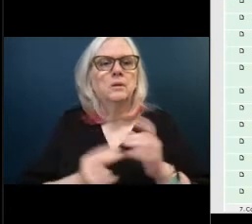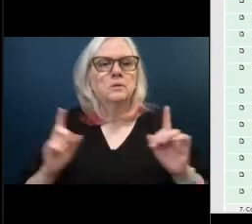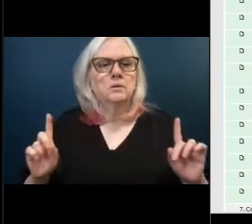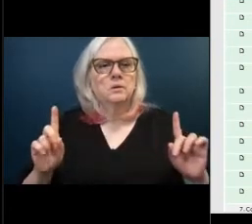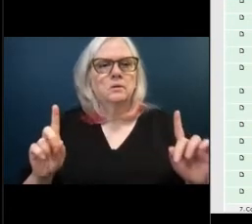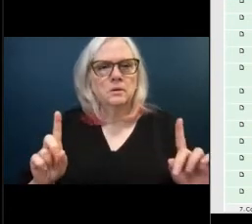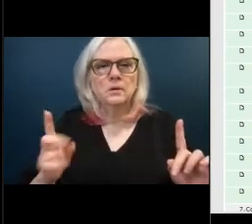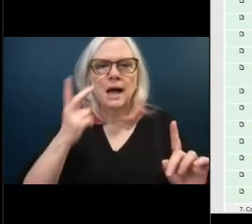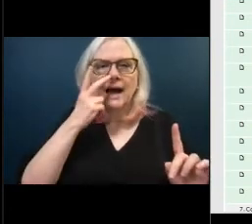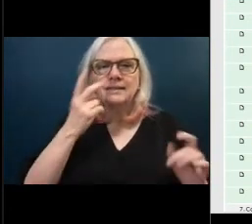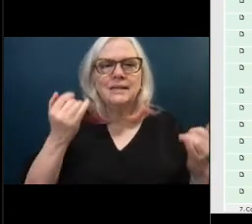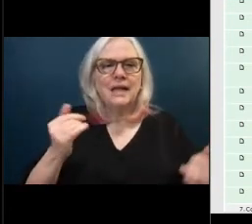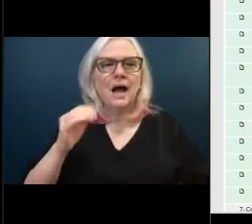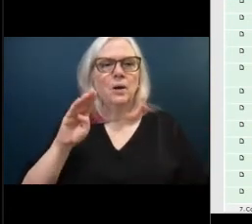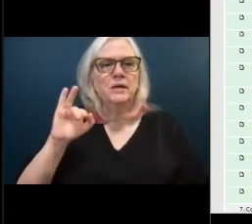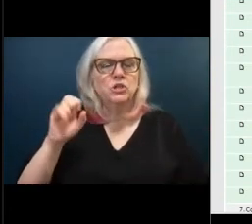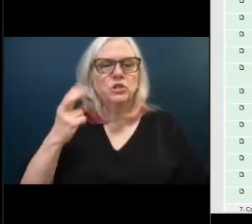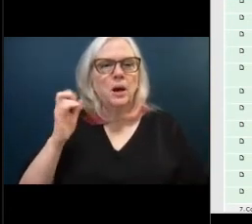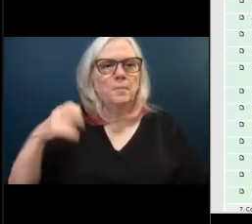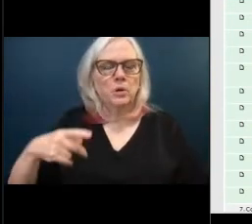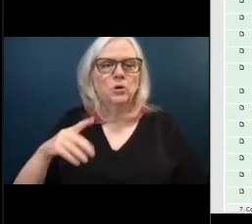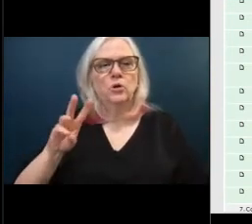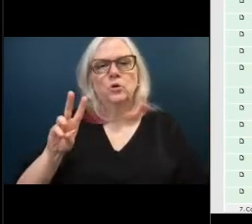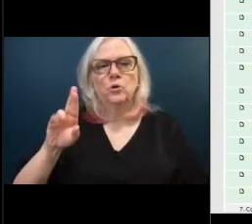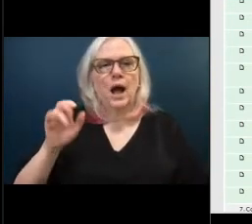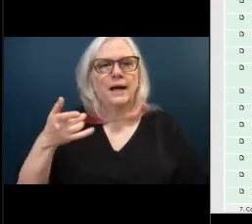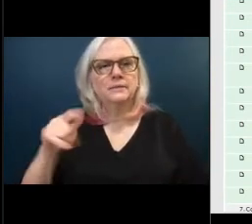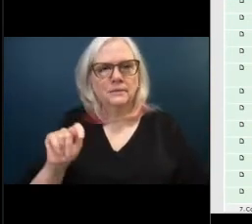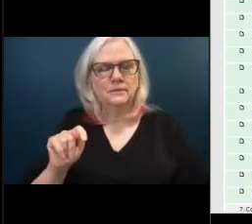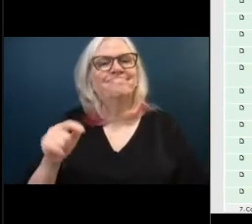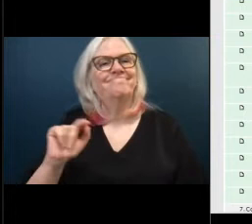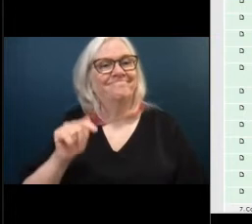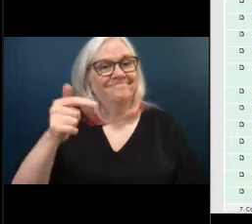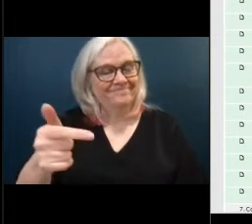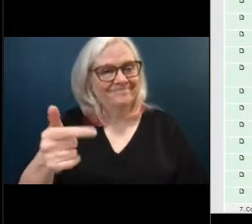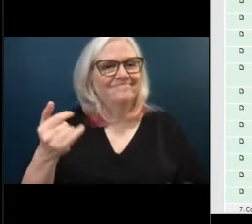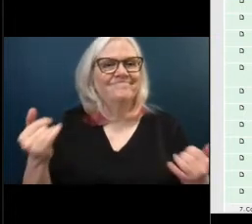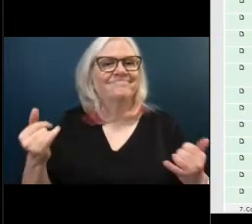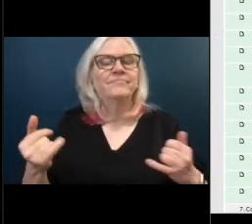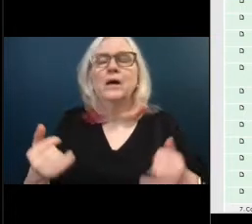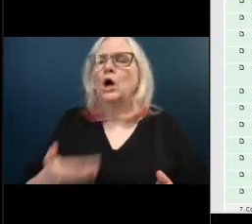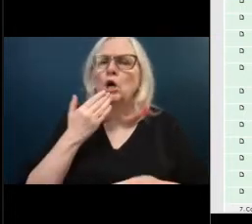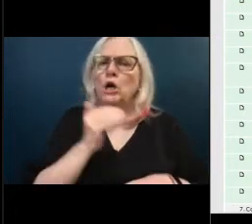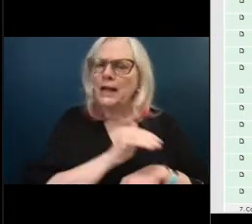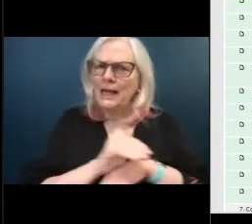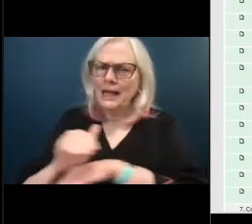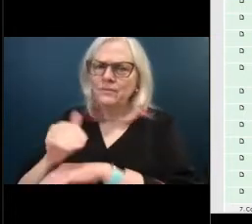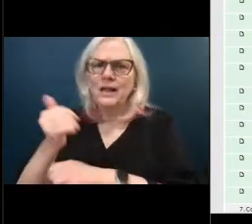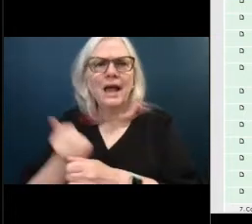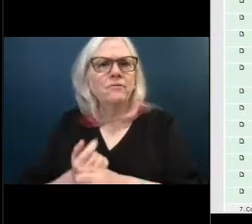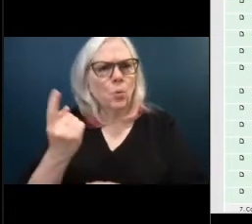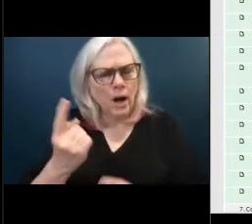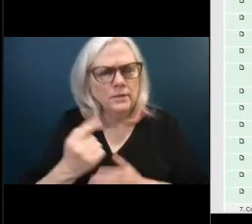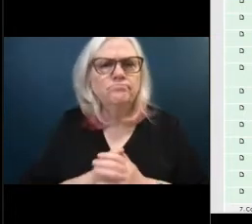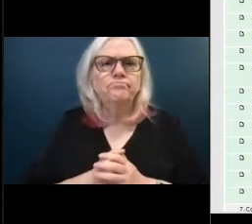see Bishop Wright is on the podium and begin when you're ready, sir. Good evening, everybody on the dais. What do say, the manager attorney and